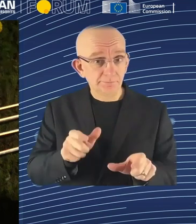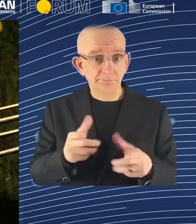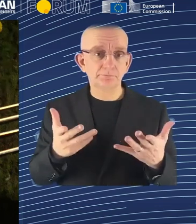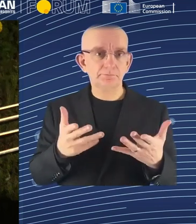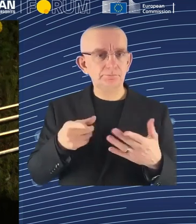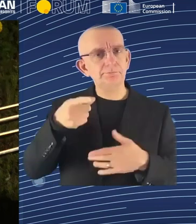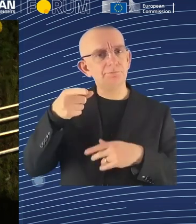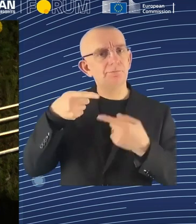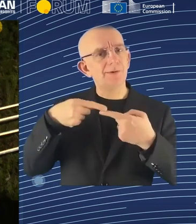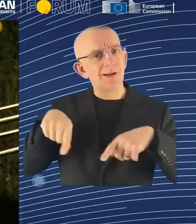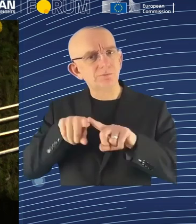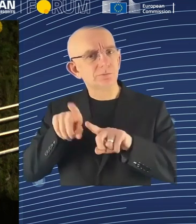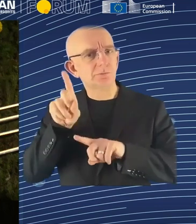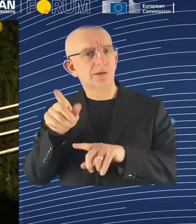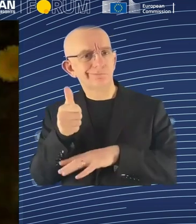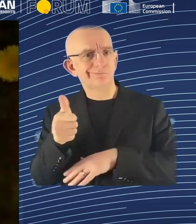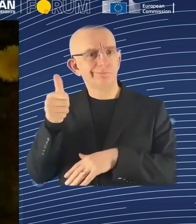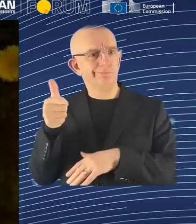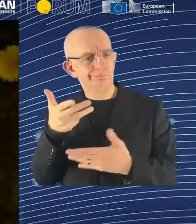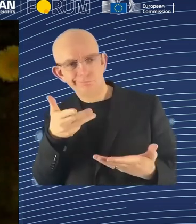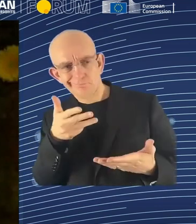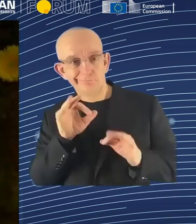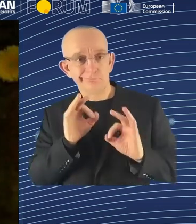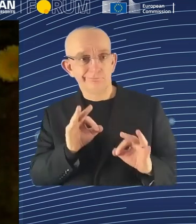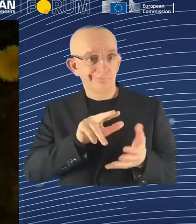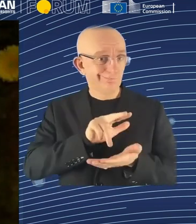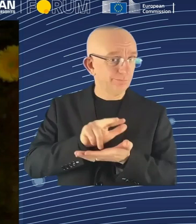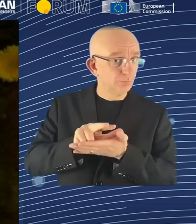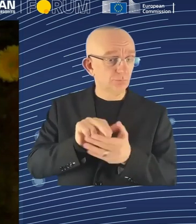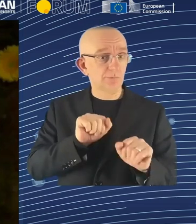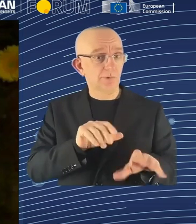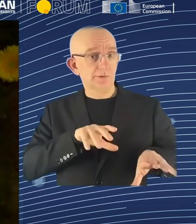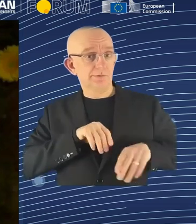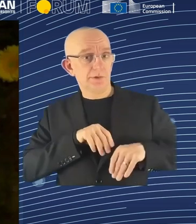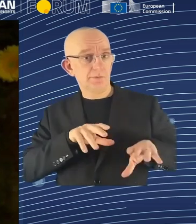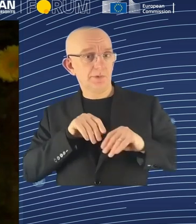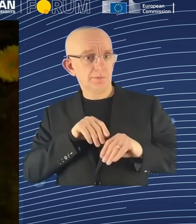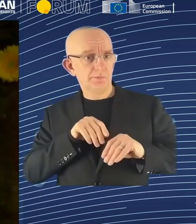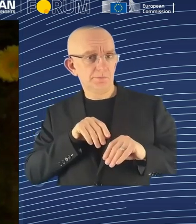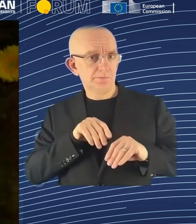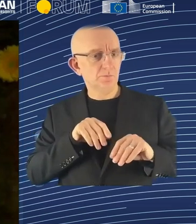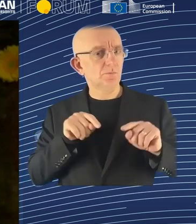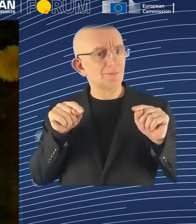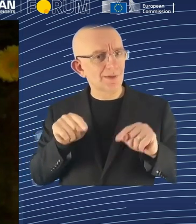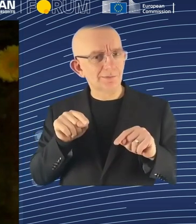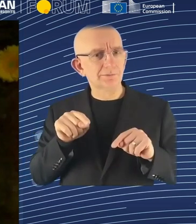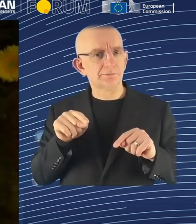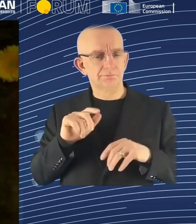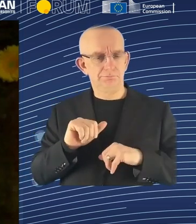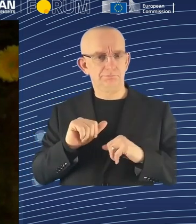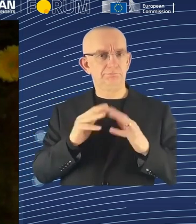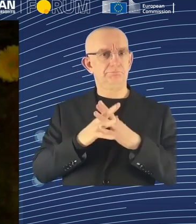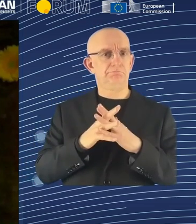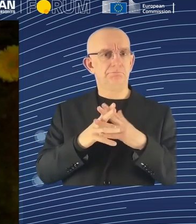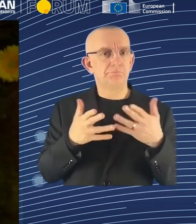human-friendly automation initiative. And when I declared for the 130,000